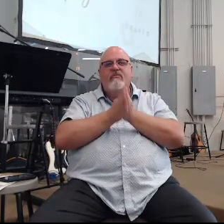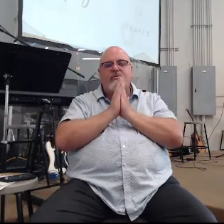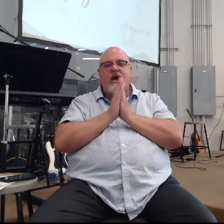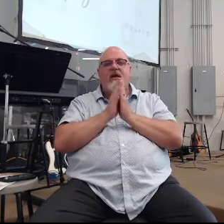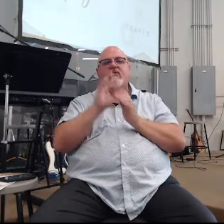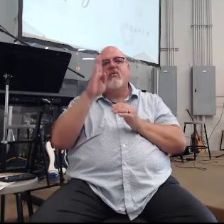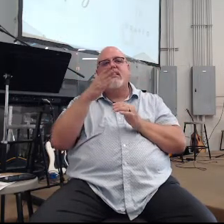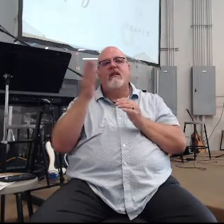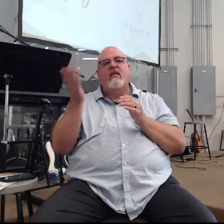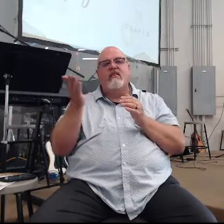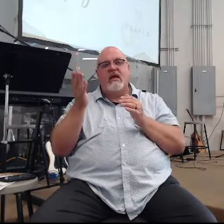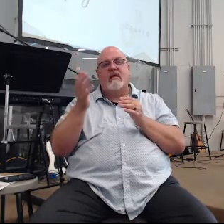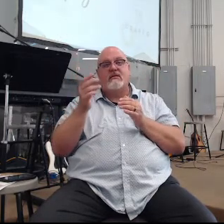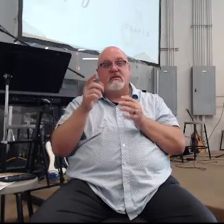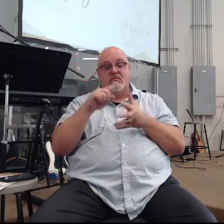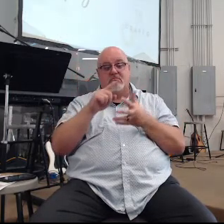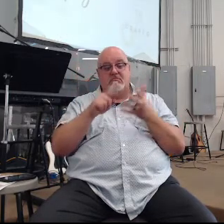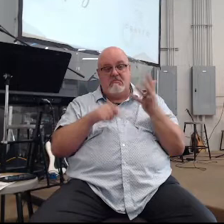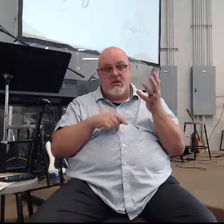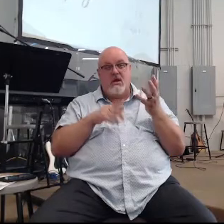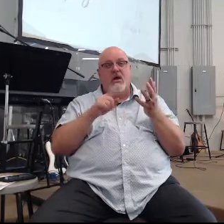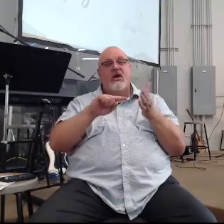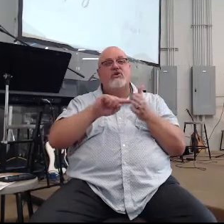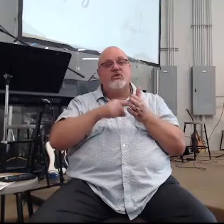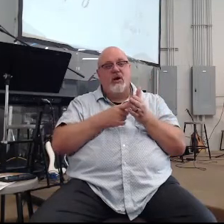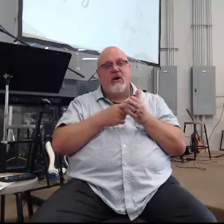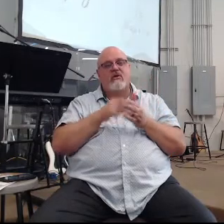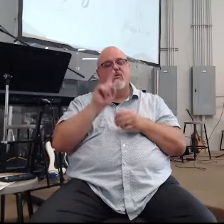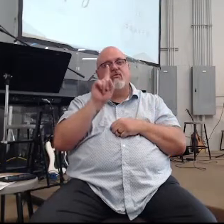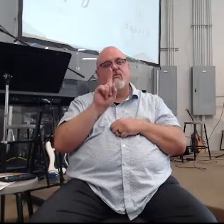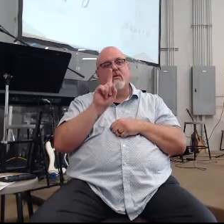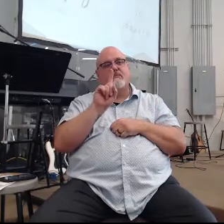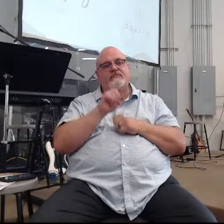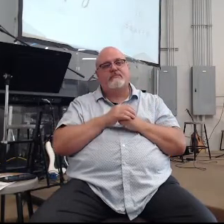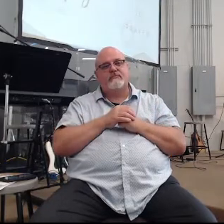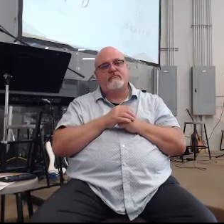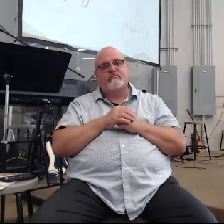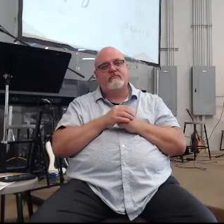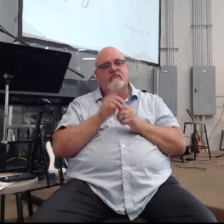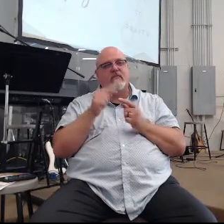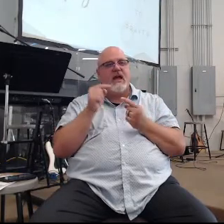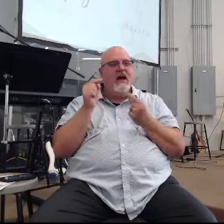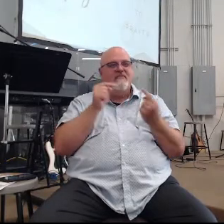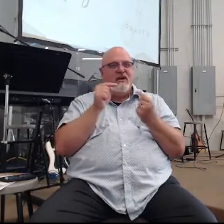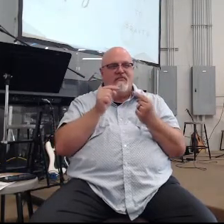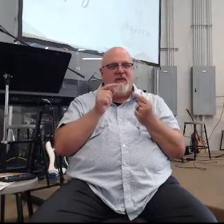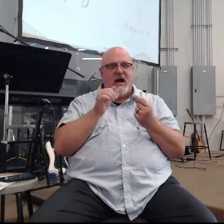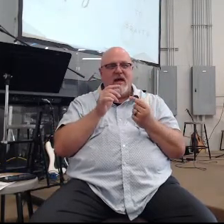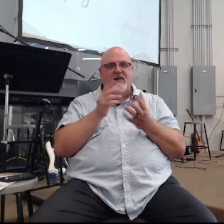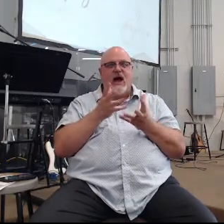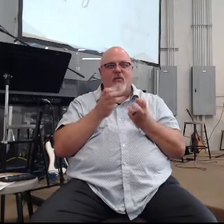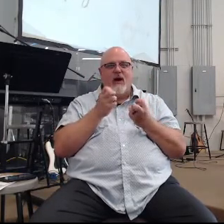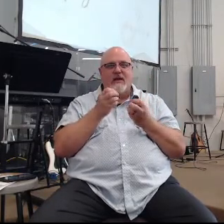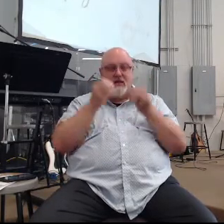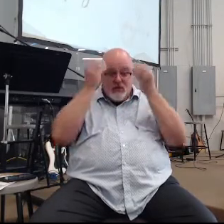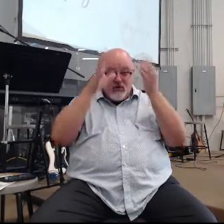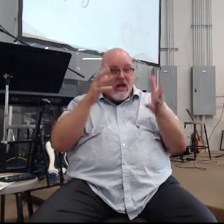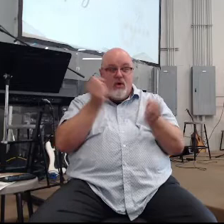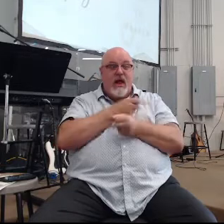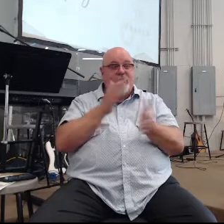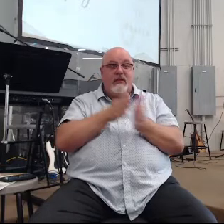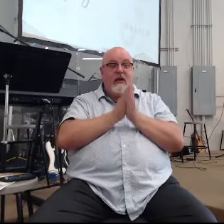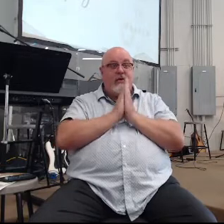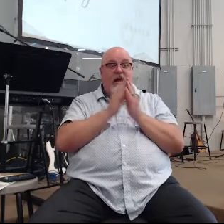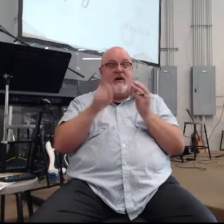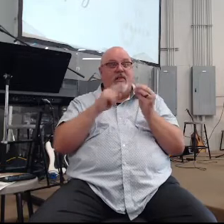about this series that we're going to, we're starting in is one, I'm so, I've had to fight the urge all week to tell you everything there is to say